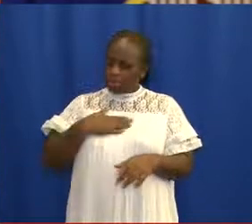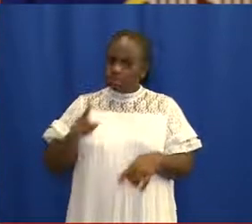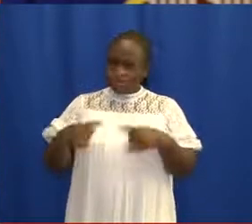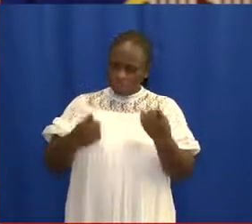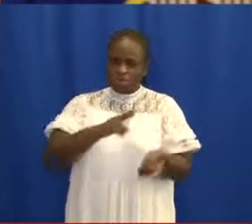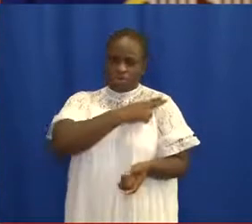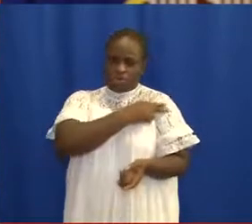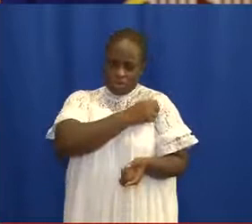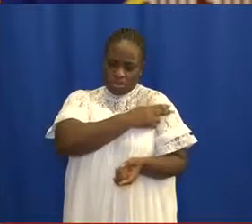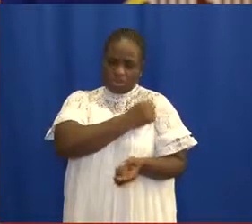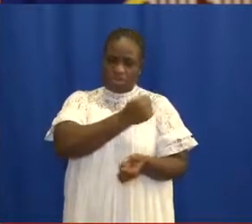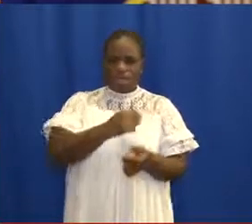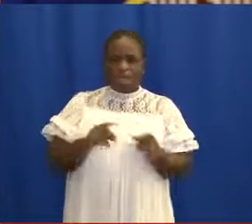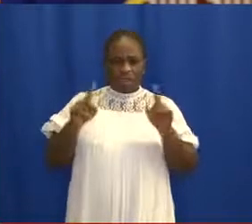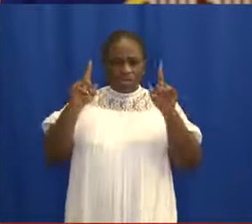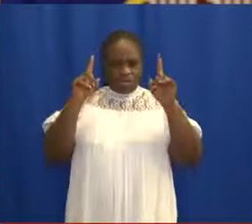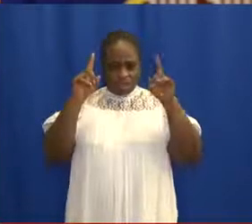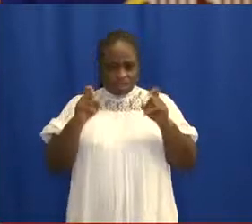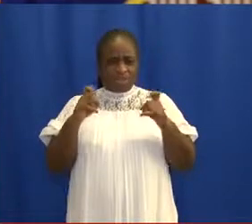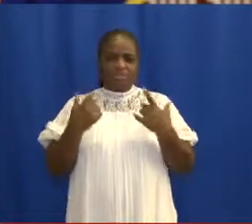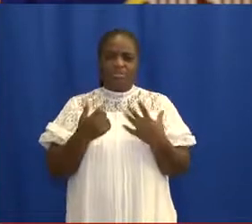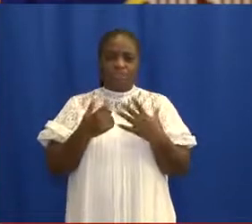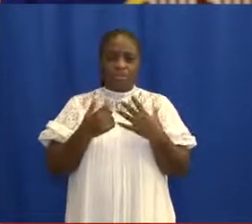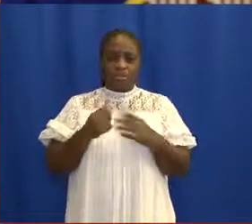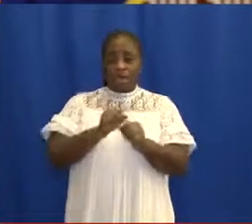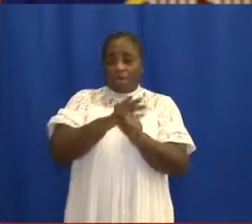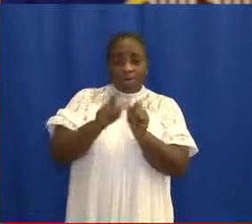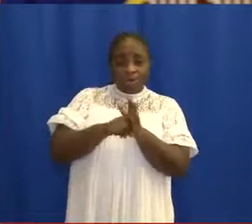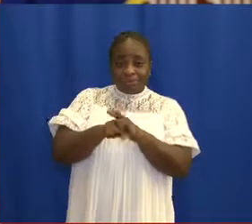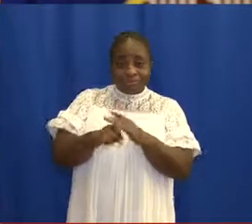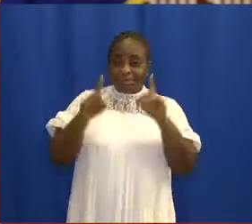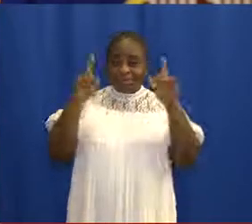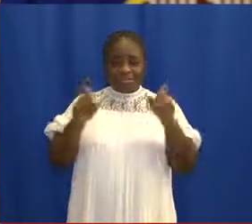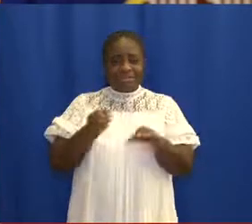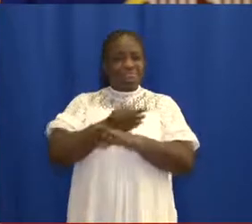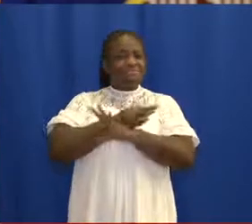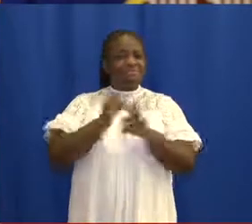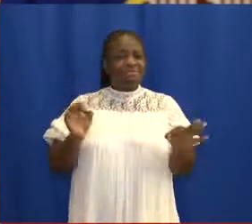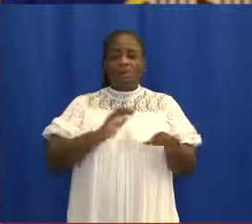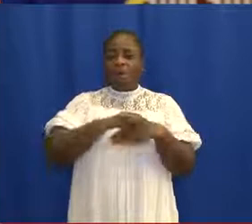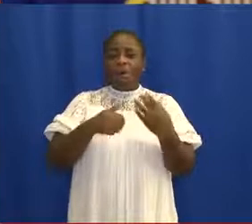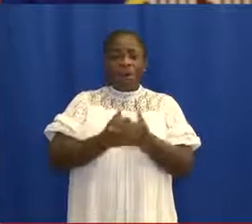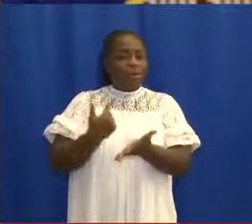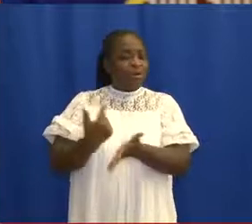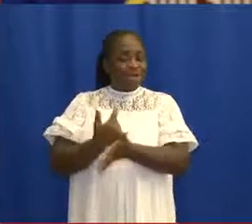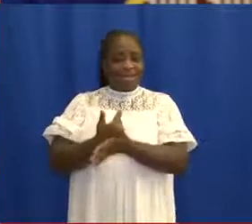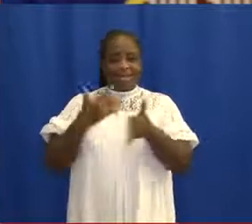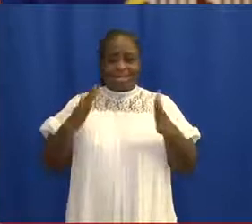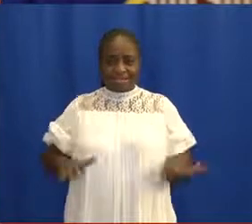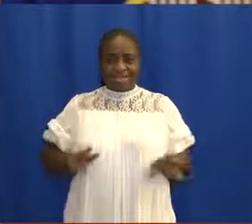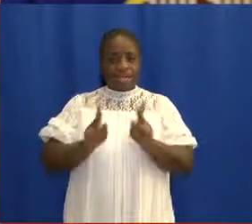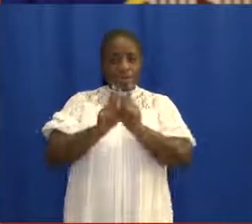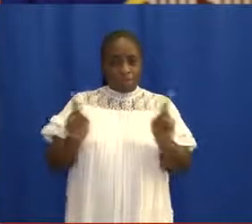to the nearest health facility and get tested. COVID-19 tests are free for all Ghanaians